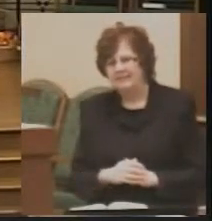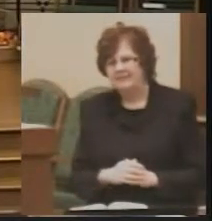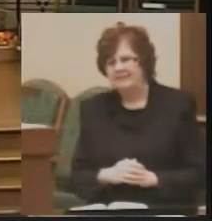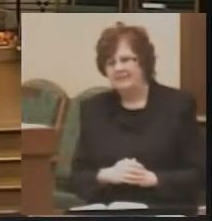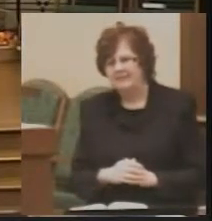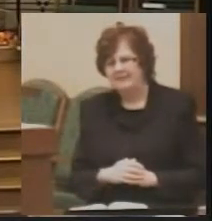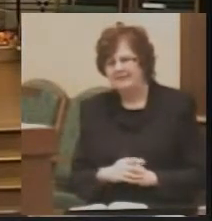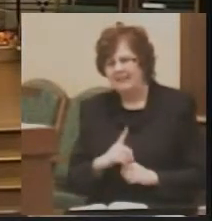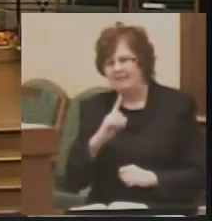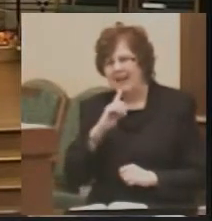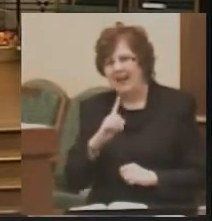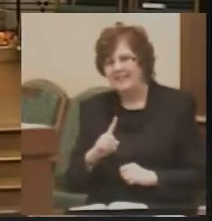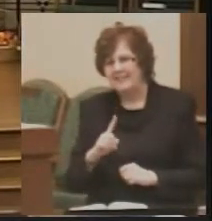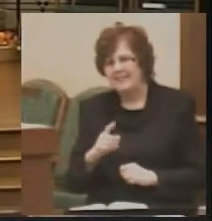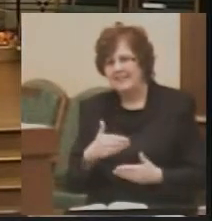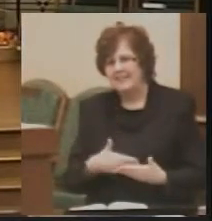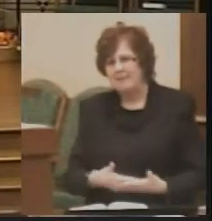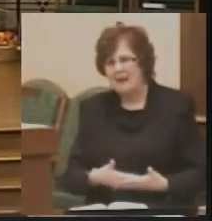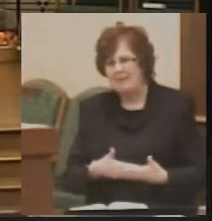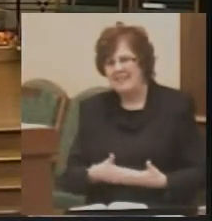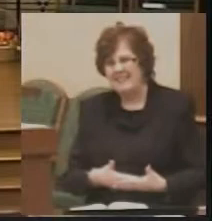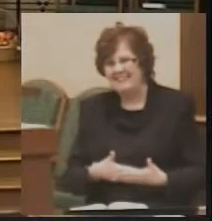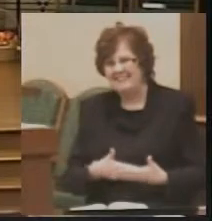In fact, it's a baby.